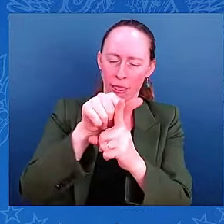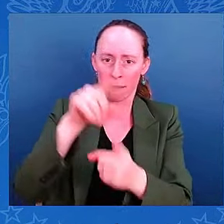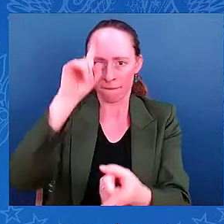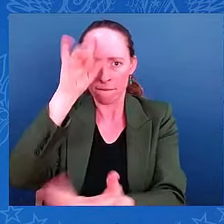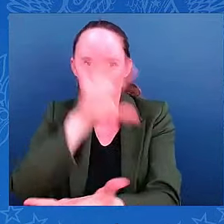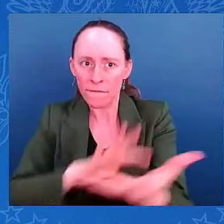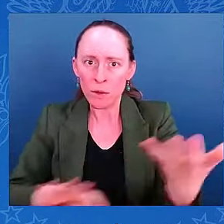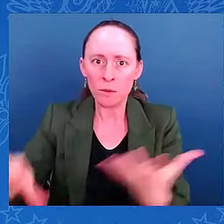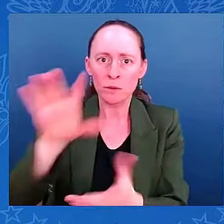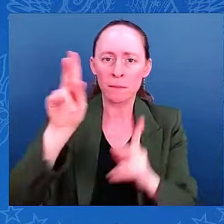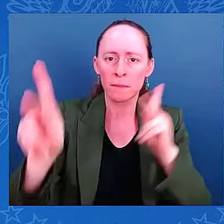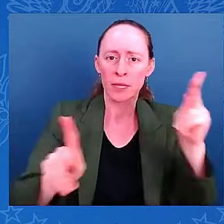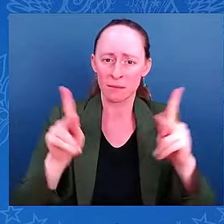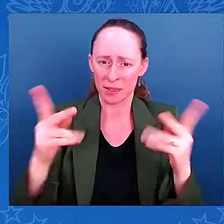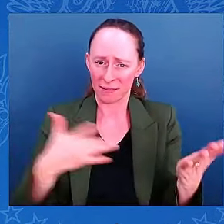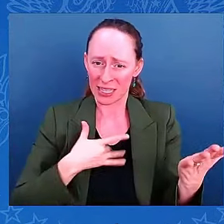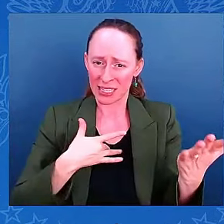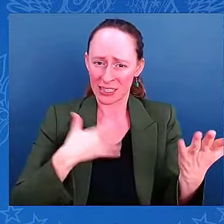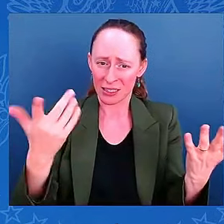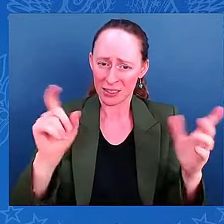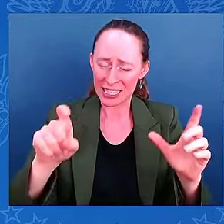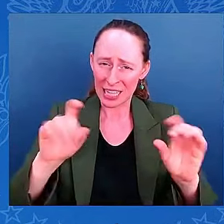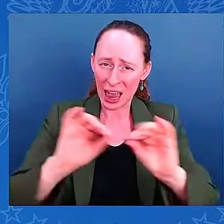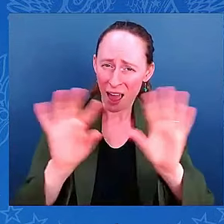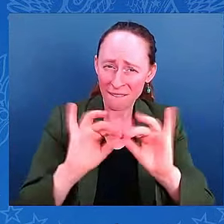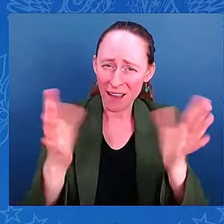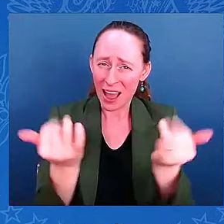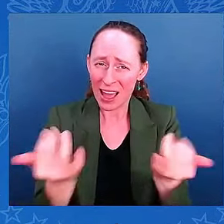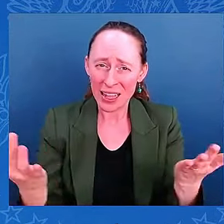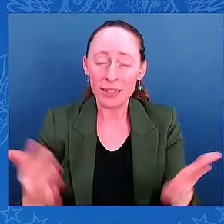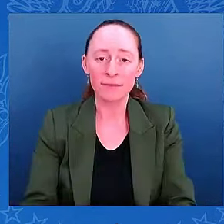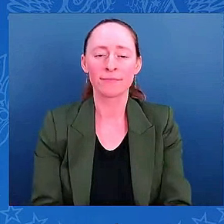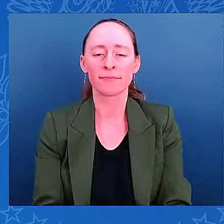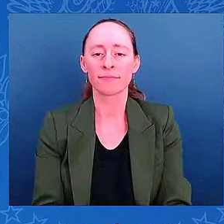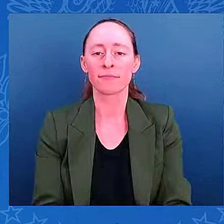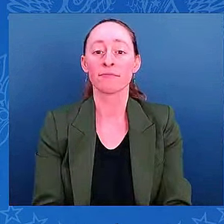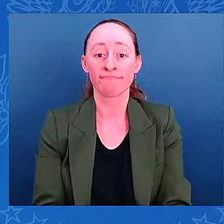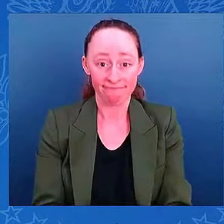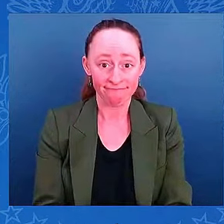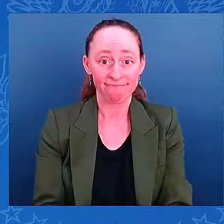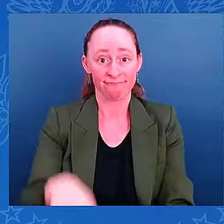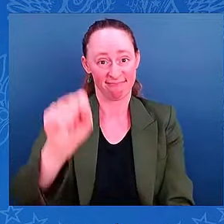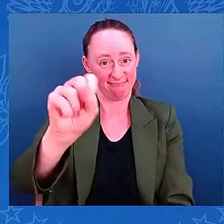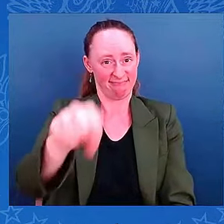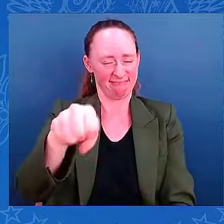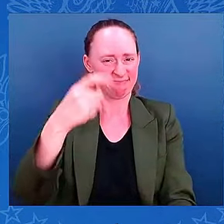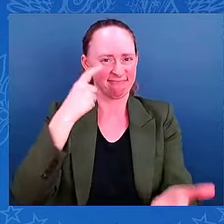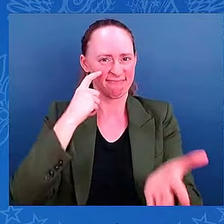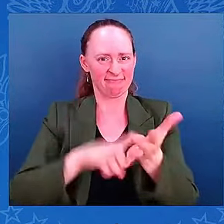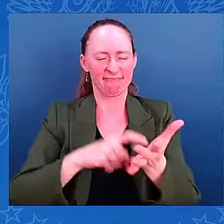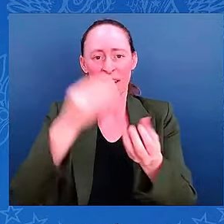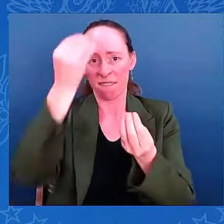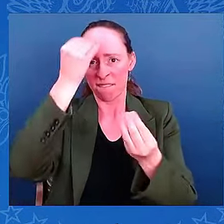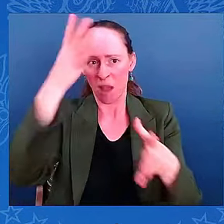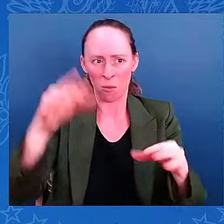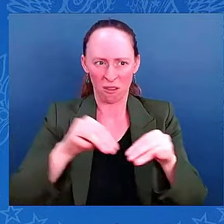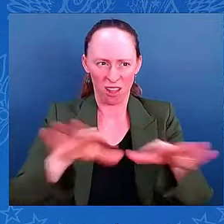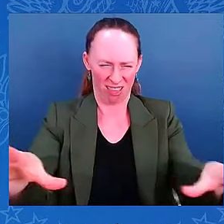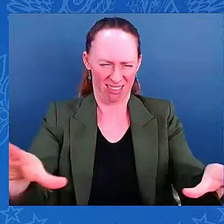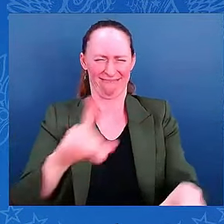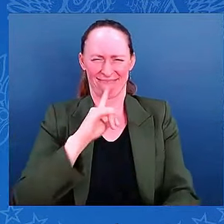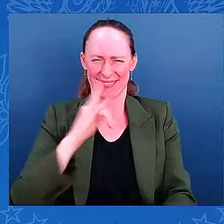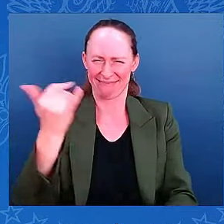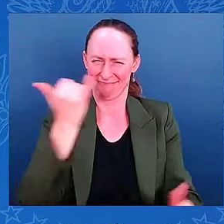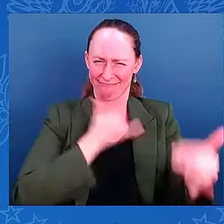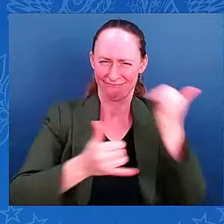lot of misinformation out there, Madam Vice President, that's for sure. But I have not heard anything specific to the evacuations. I